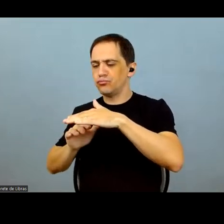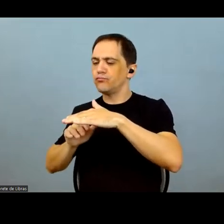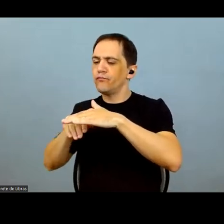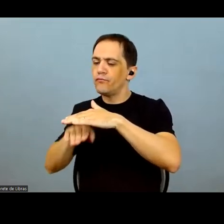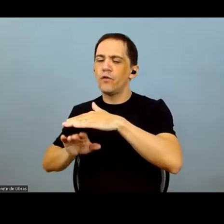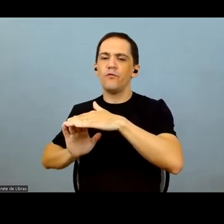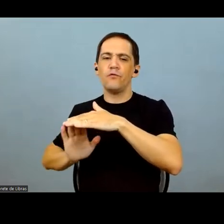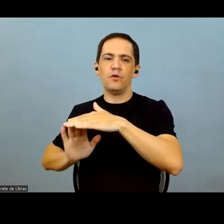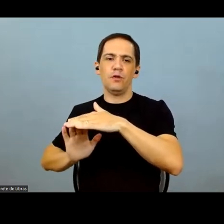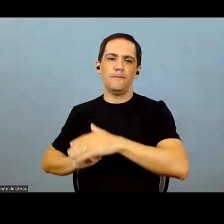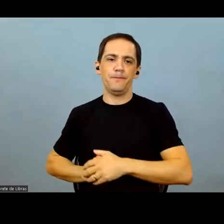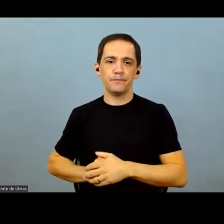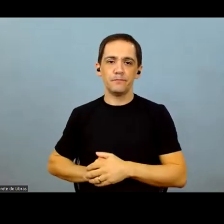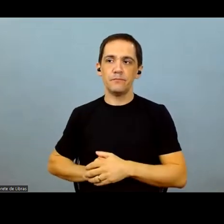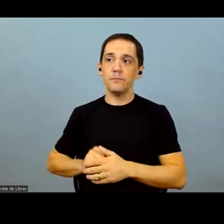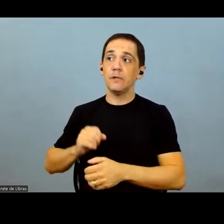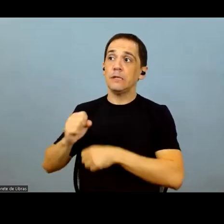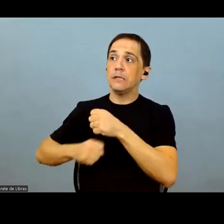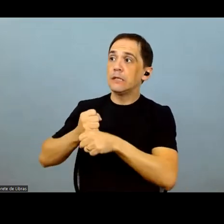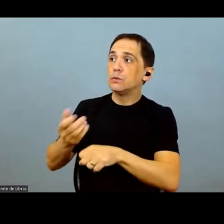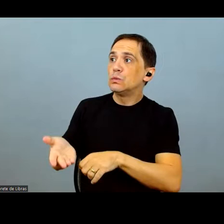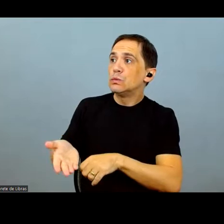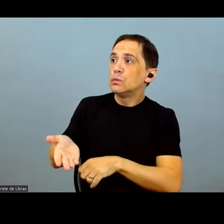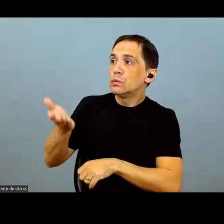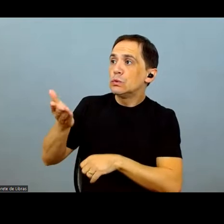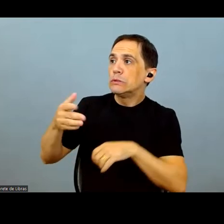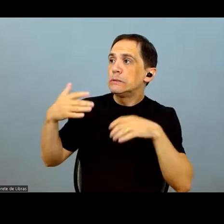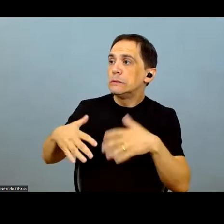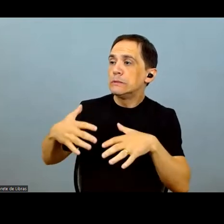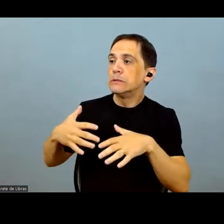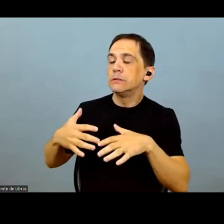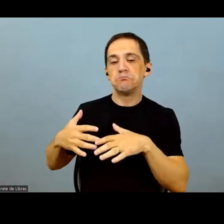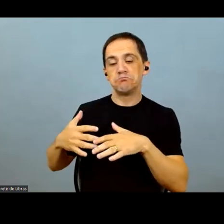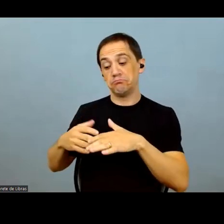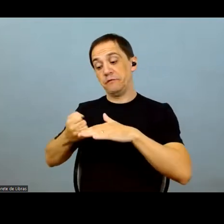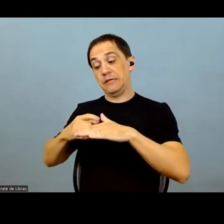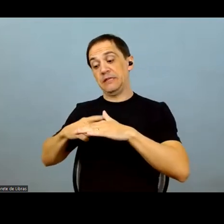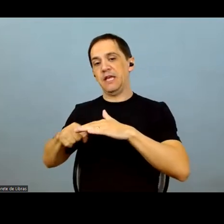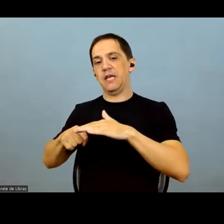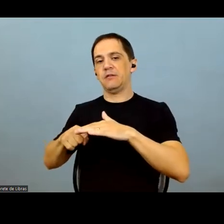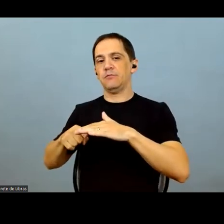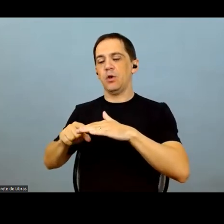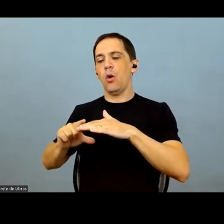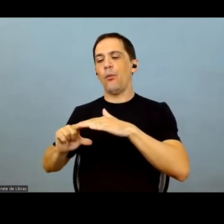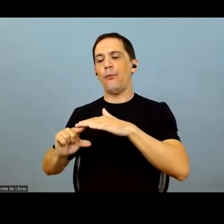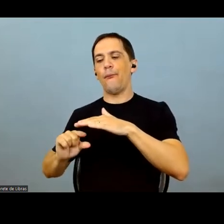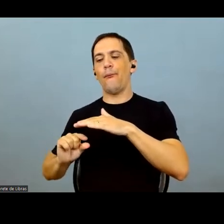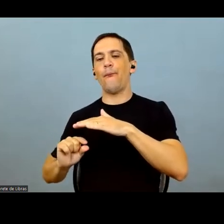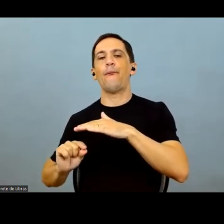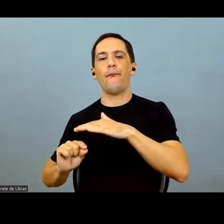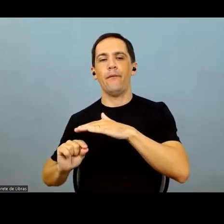low, in years where prices are low, you build up your